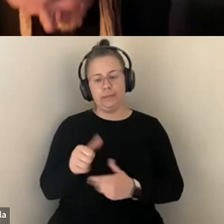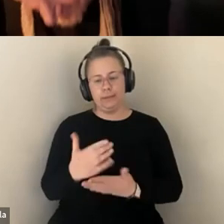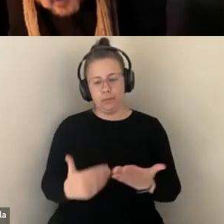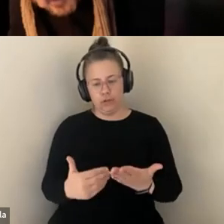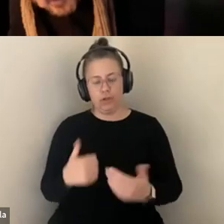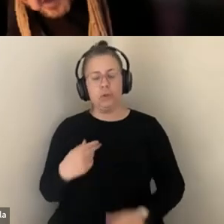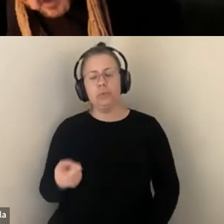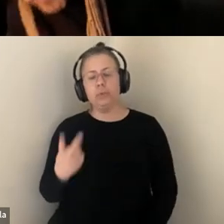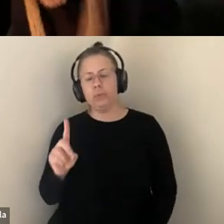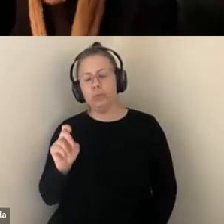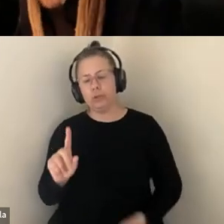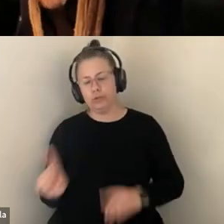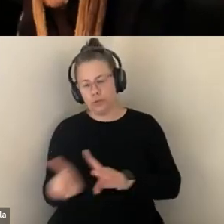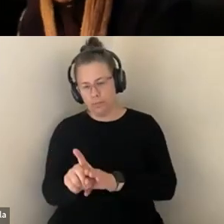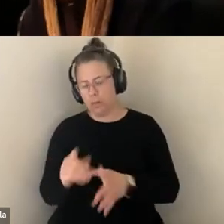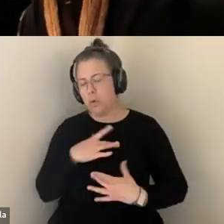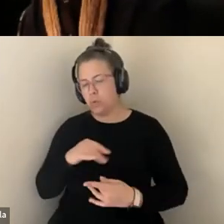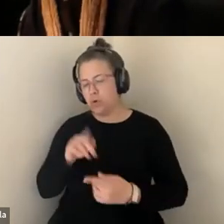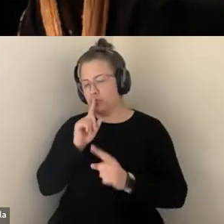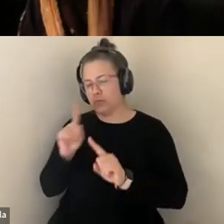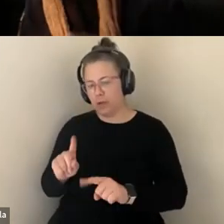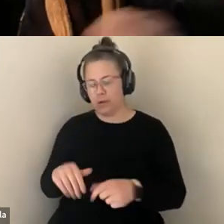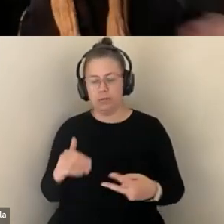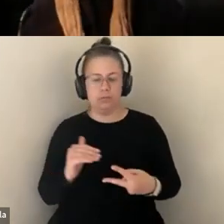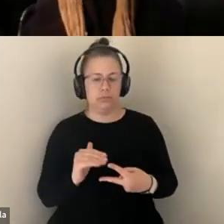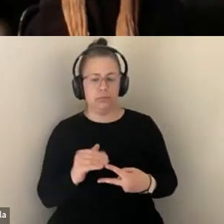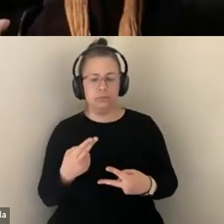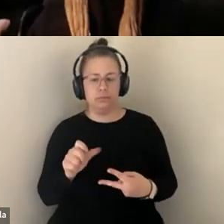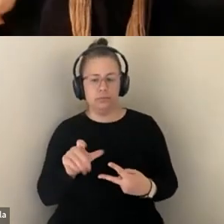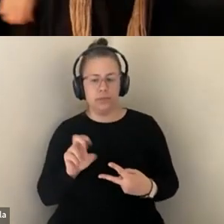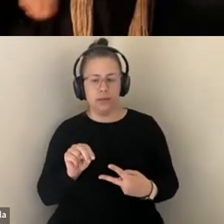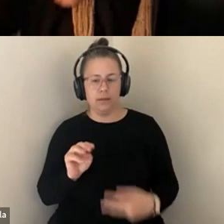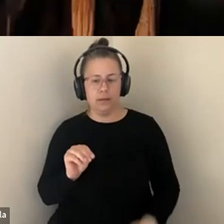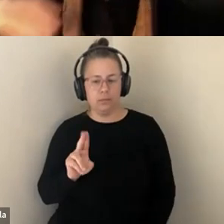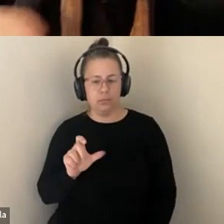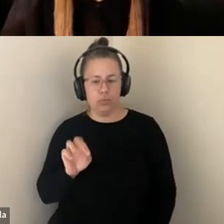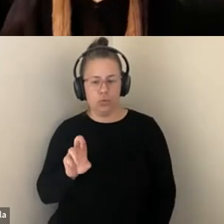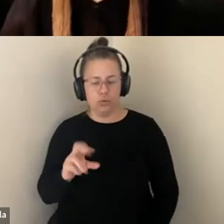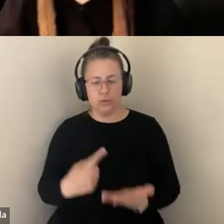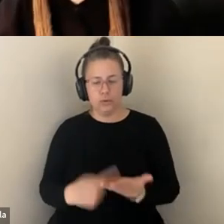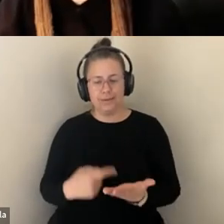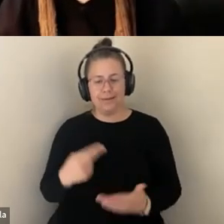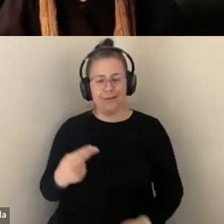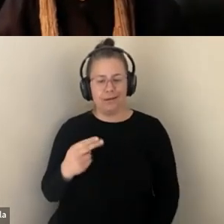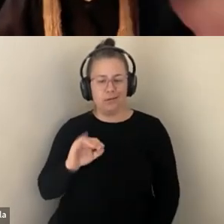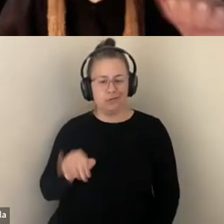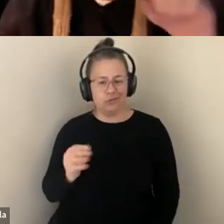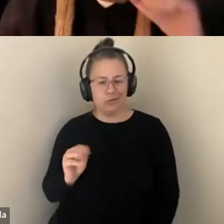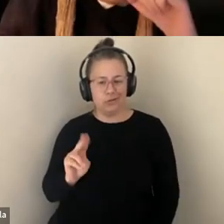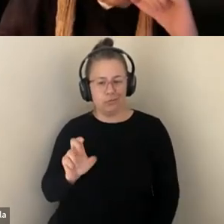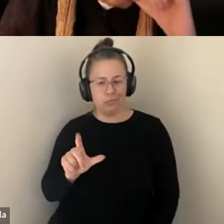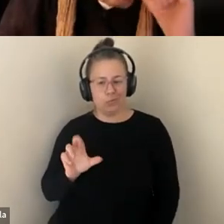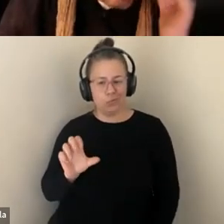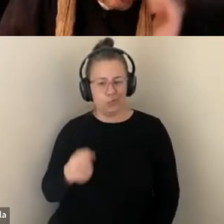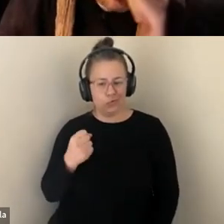COME UP. THE FIRST IS FROM HELEN MUELLER TALKING ABOUT H.J. MUELLER'S 1932 SPEECH TO THE